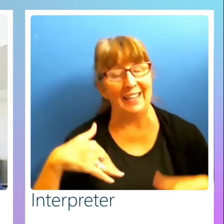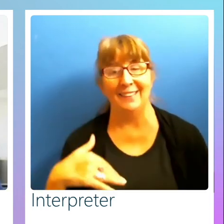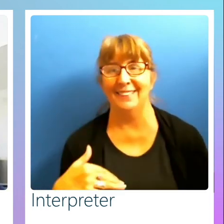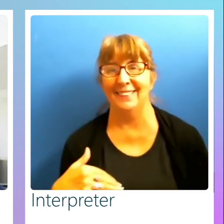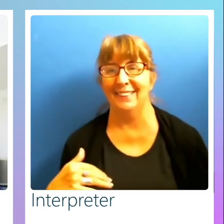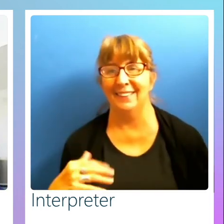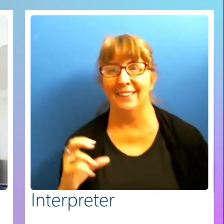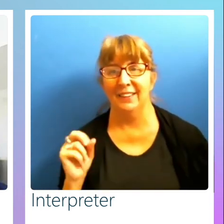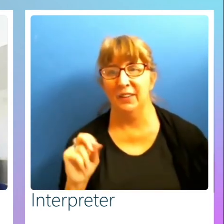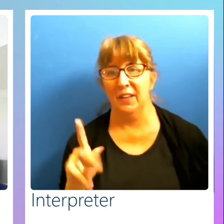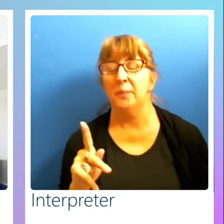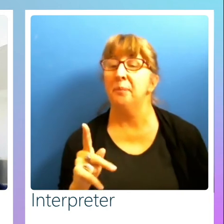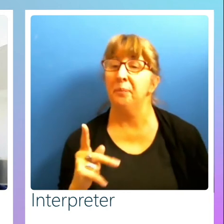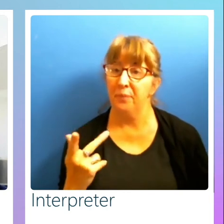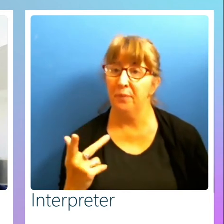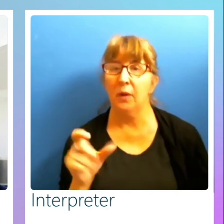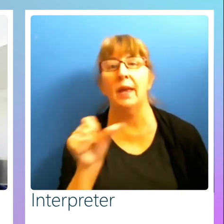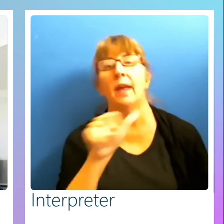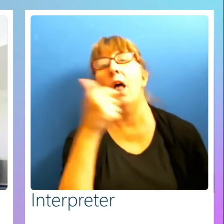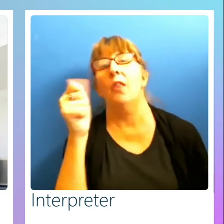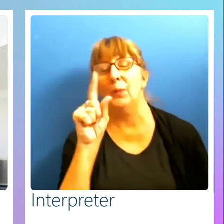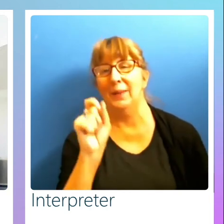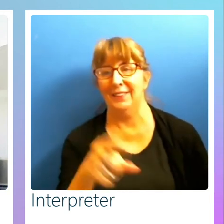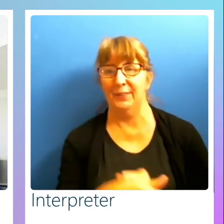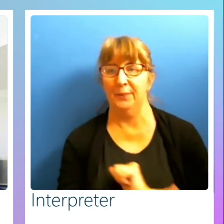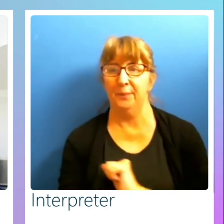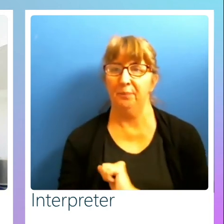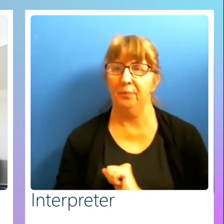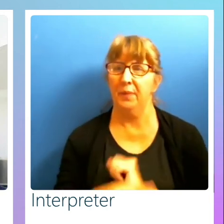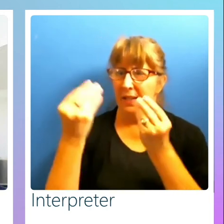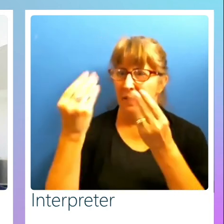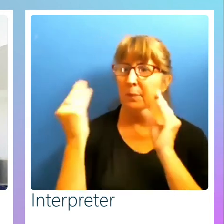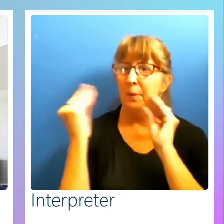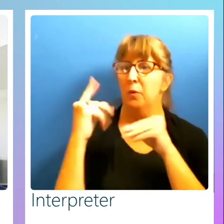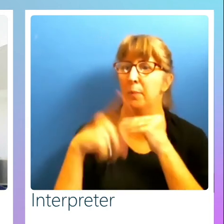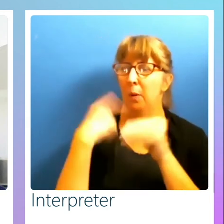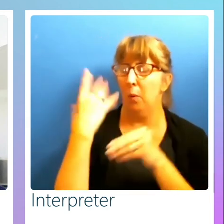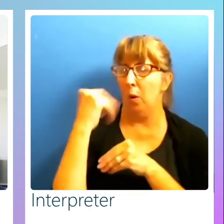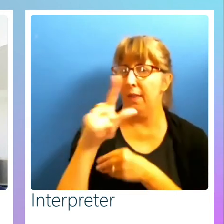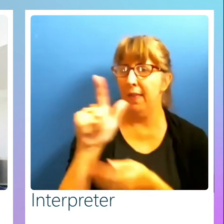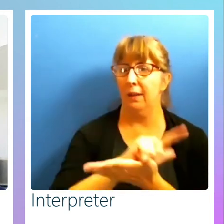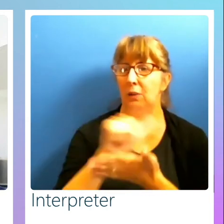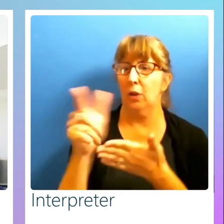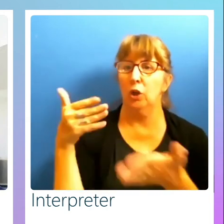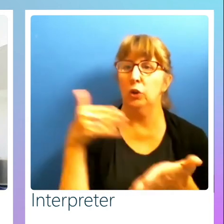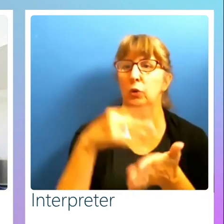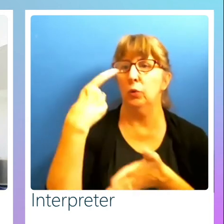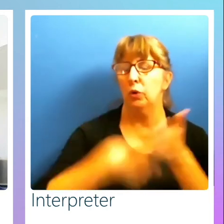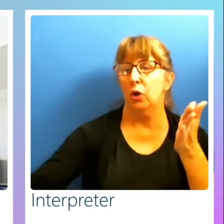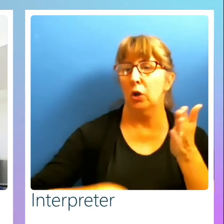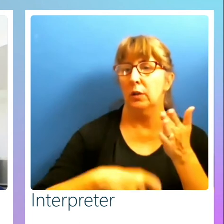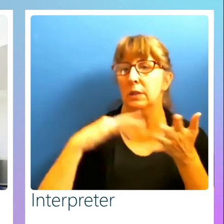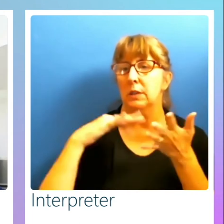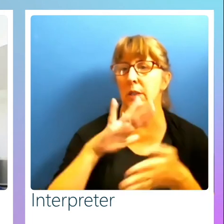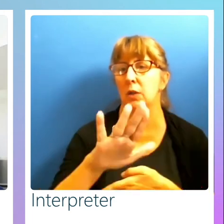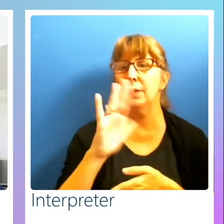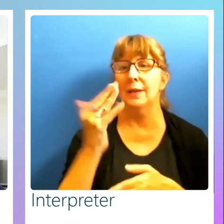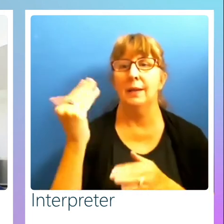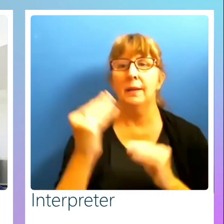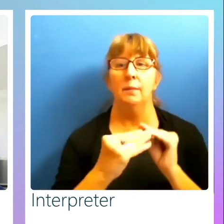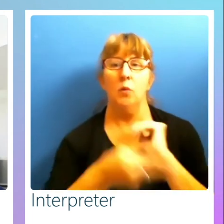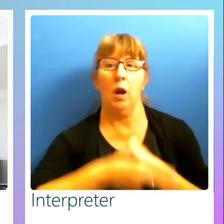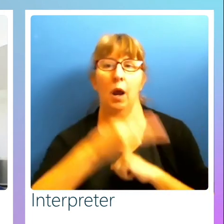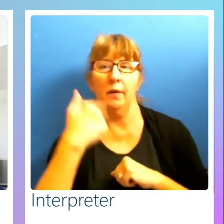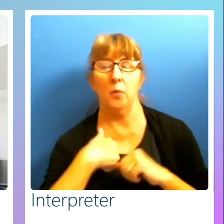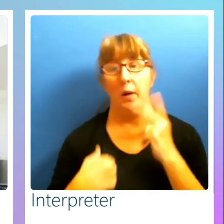Great. Here's another question. Tell me more about why that lawsuit costs in your study seems higher than what I've